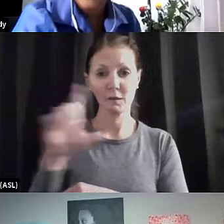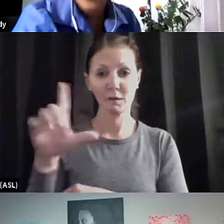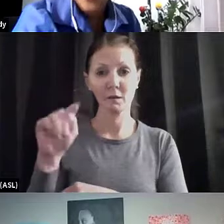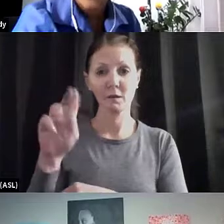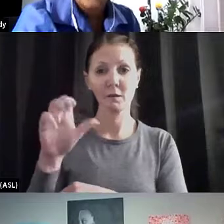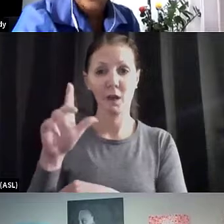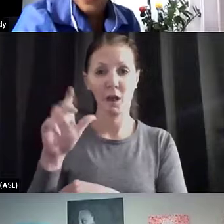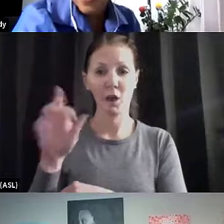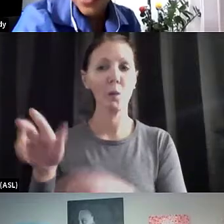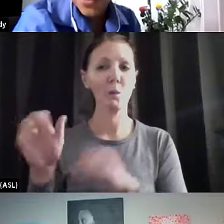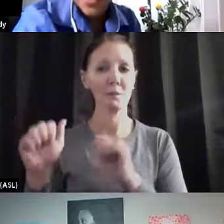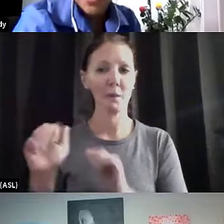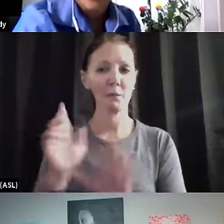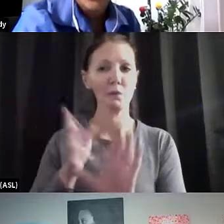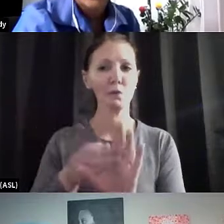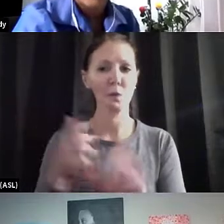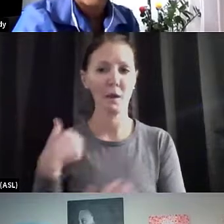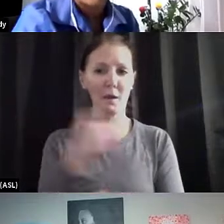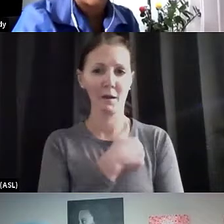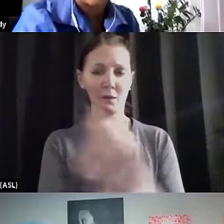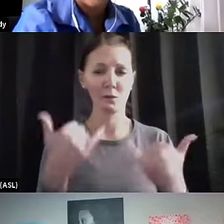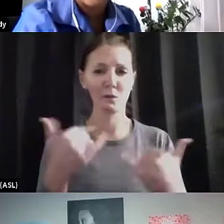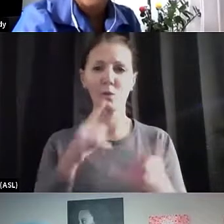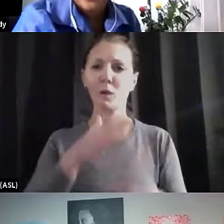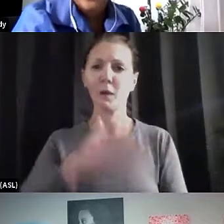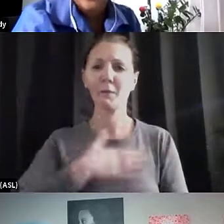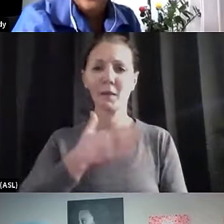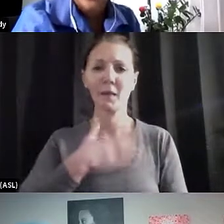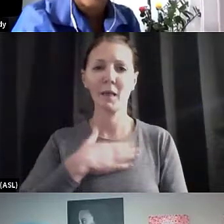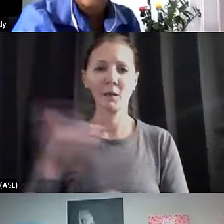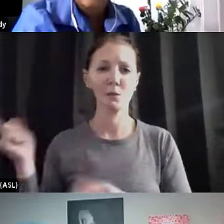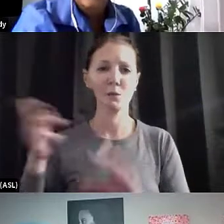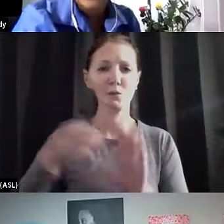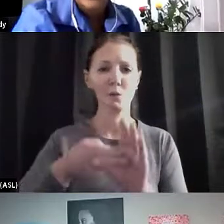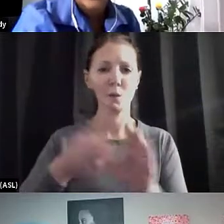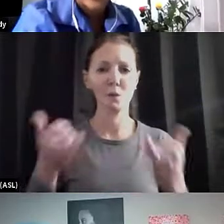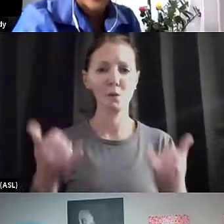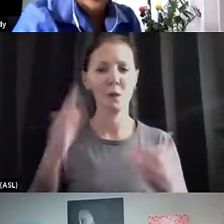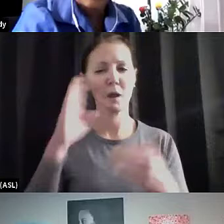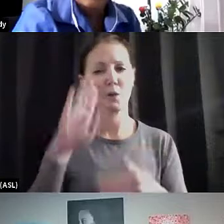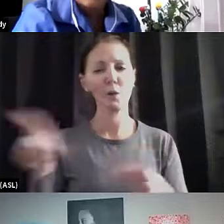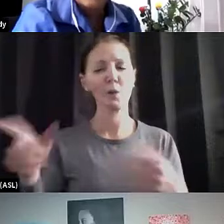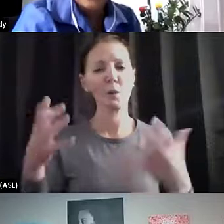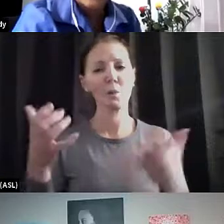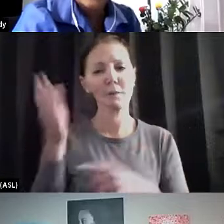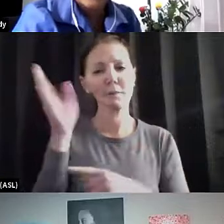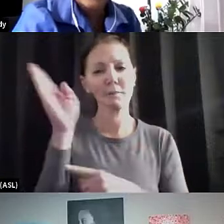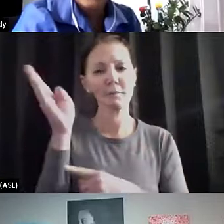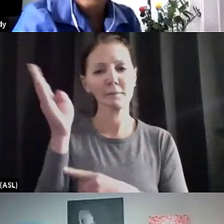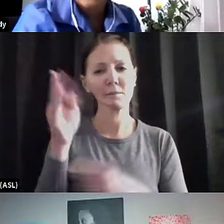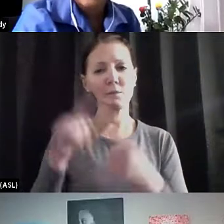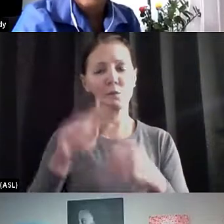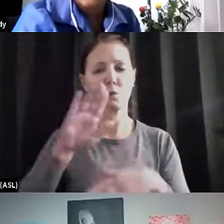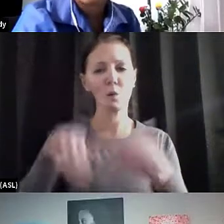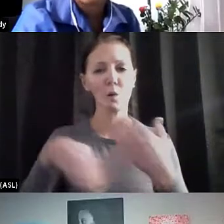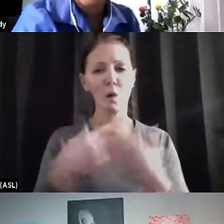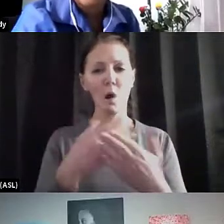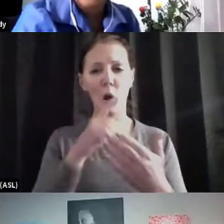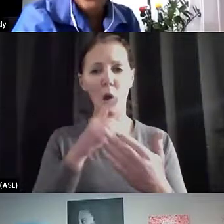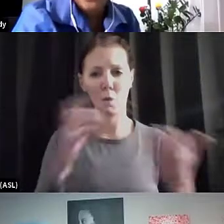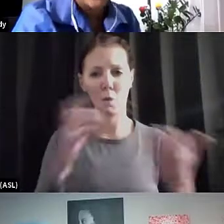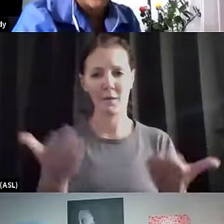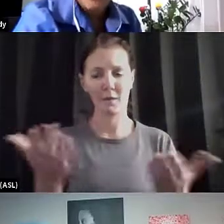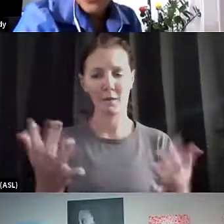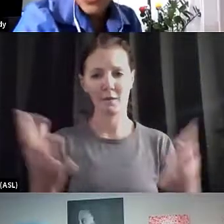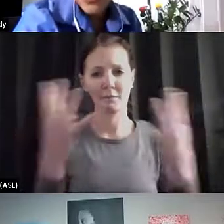to join us today. I'm so glad that you're here, Commissioner, and I know that you would like to say a couple of words to all those attending this session, the